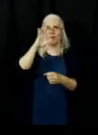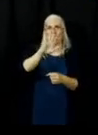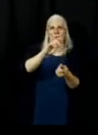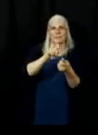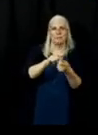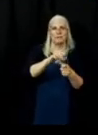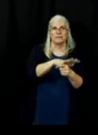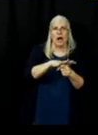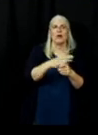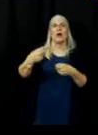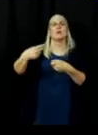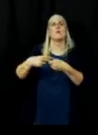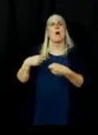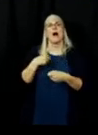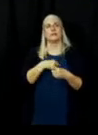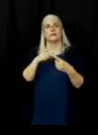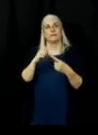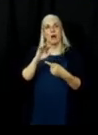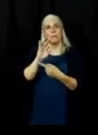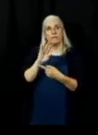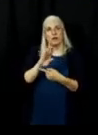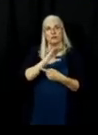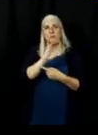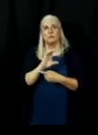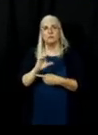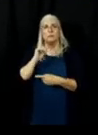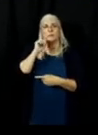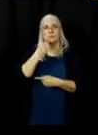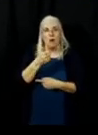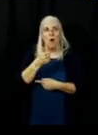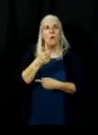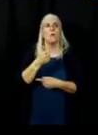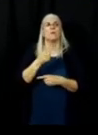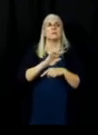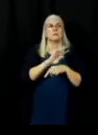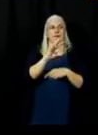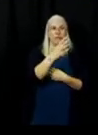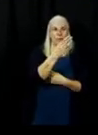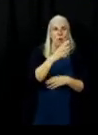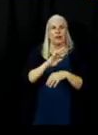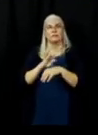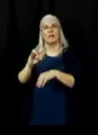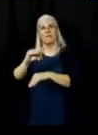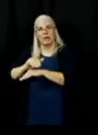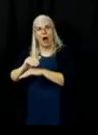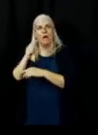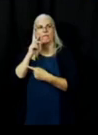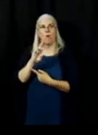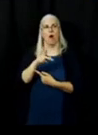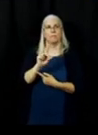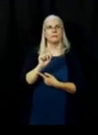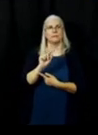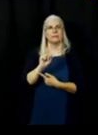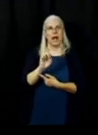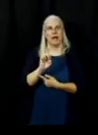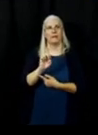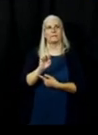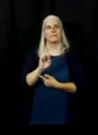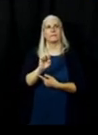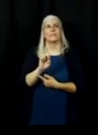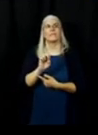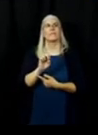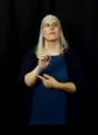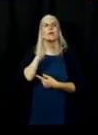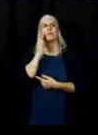as well as Zoom for a Dixie incident update in the meantime you may go to INSA web and search under Dixie